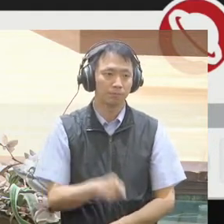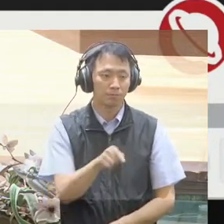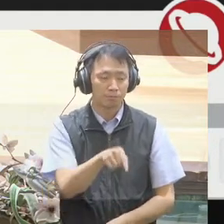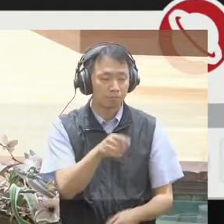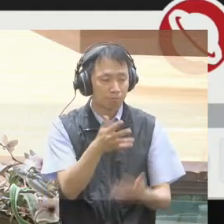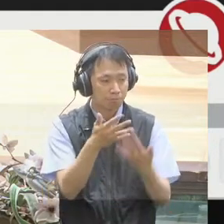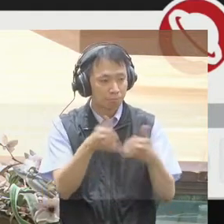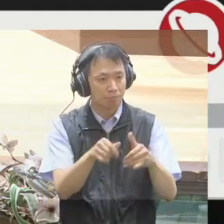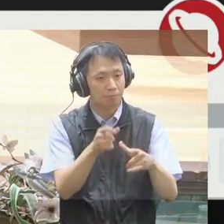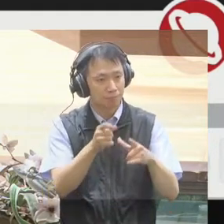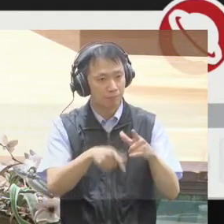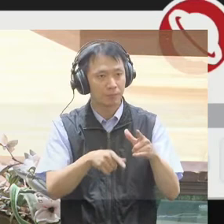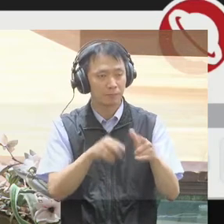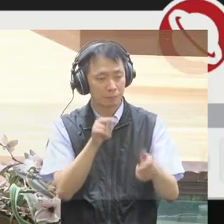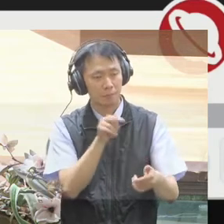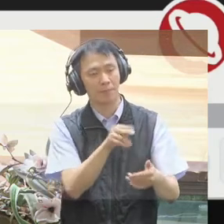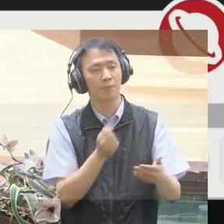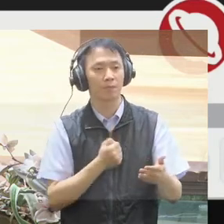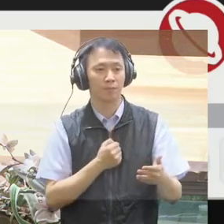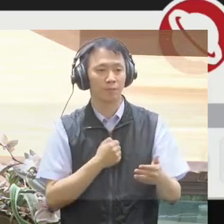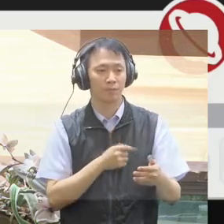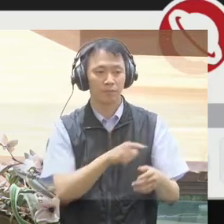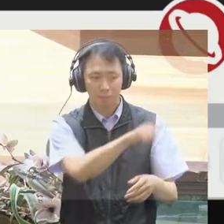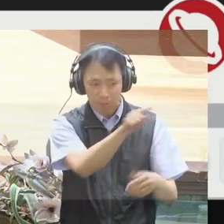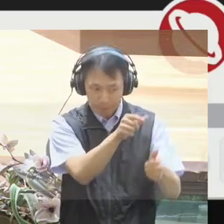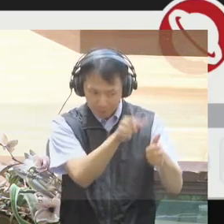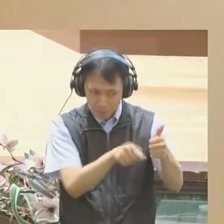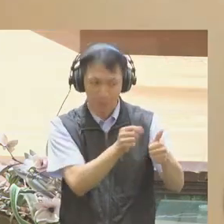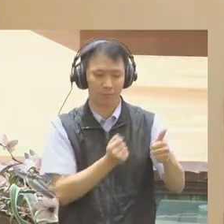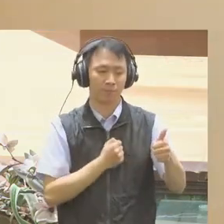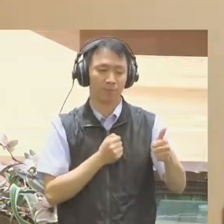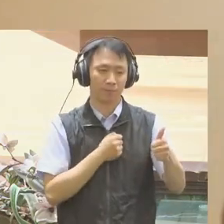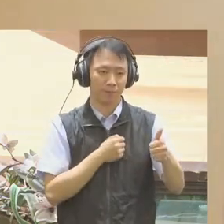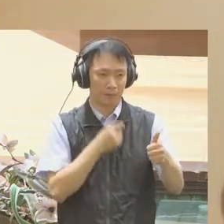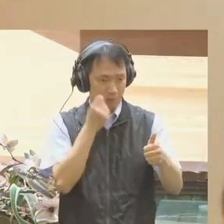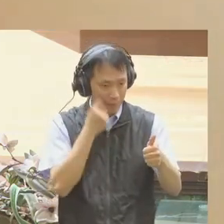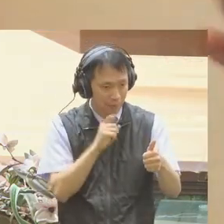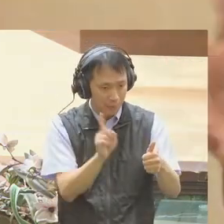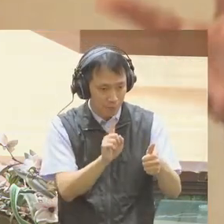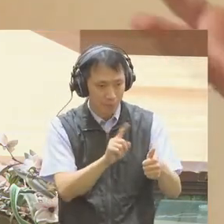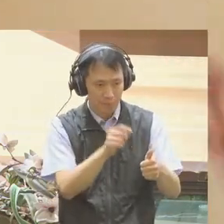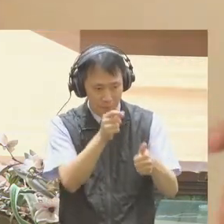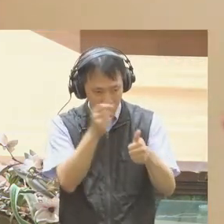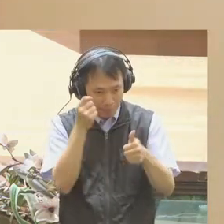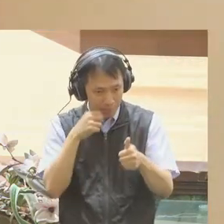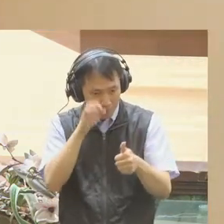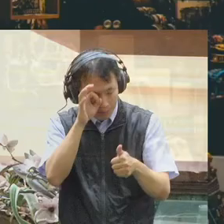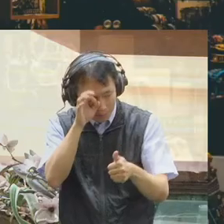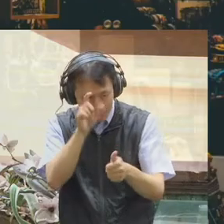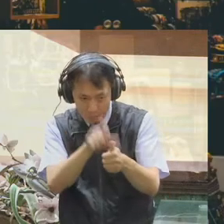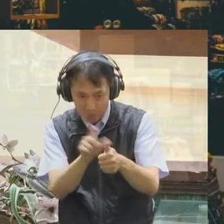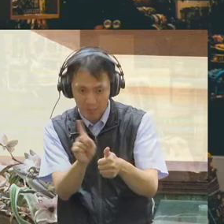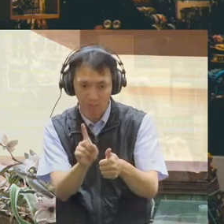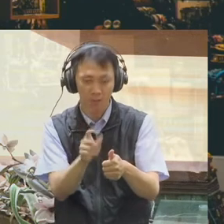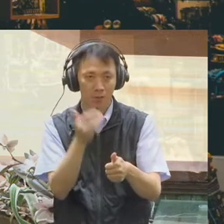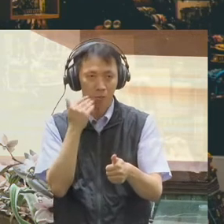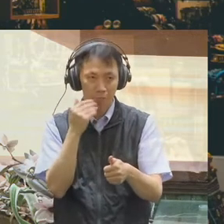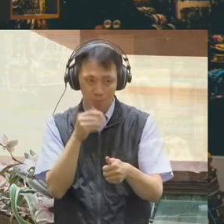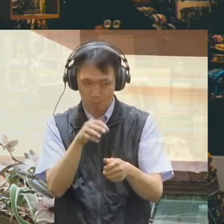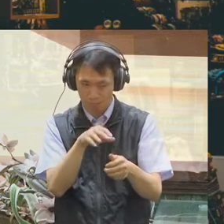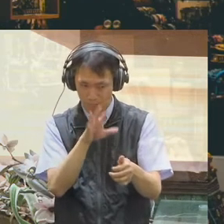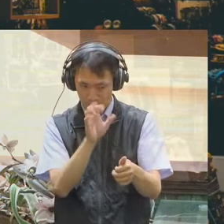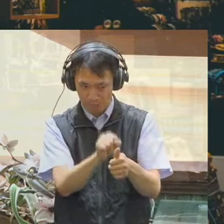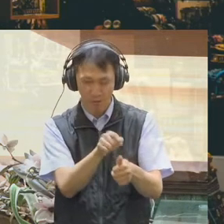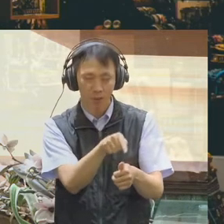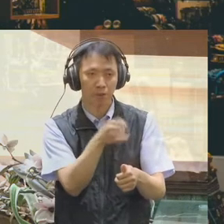preferences of their customer base, because they have rendered a more detailed portrait of the complex preference space. And it came from the population